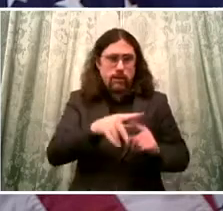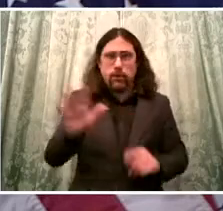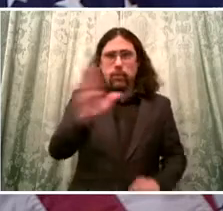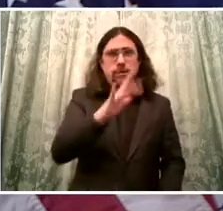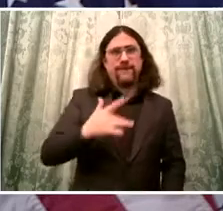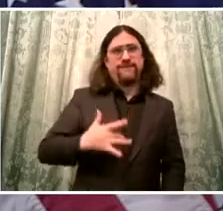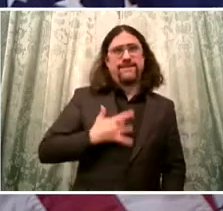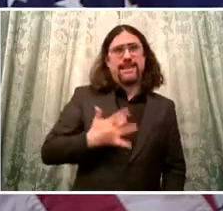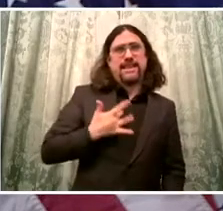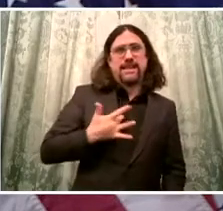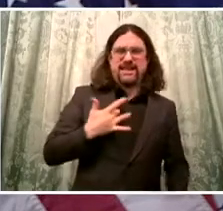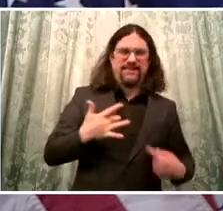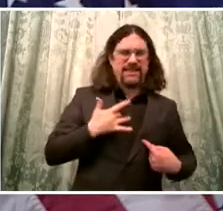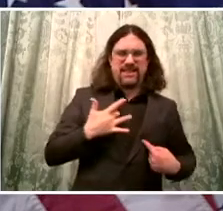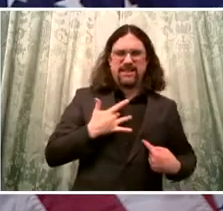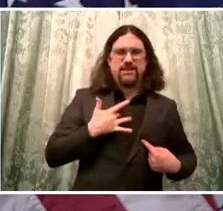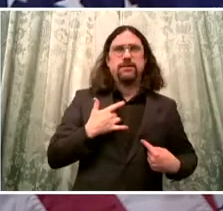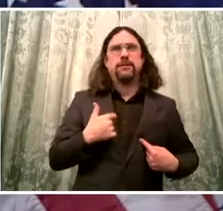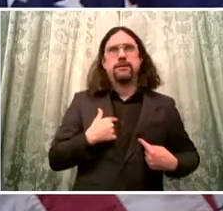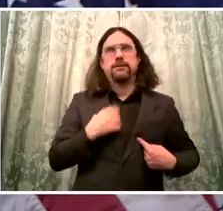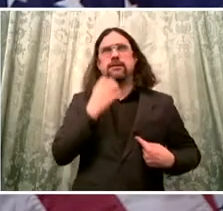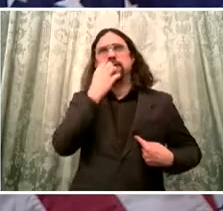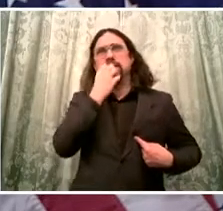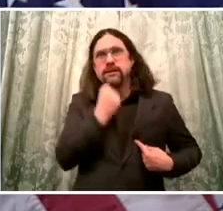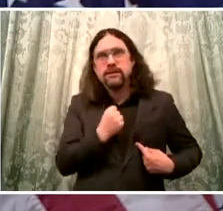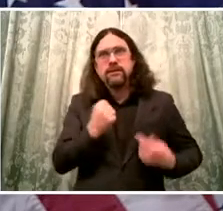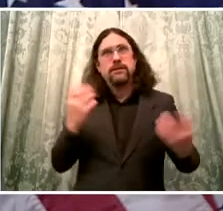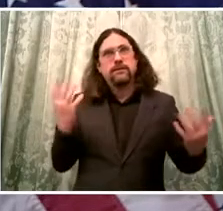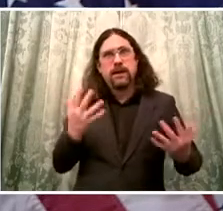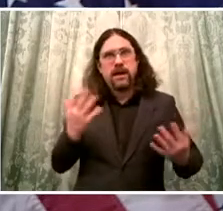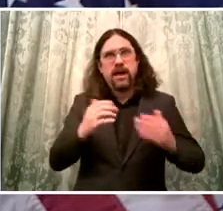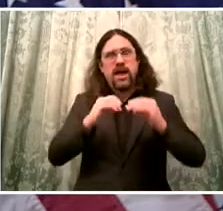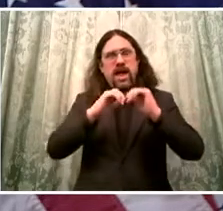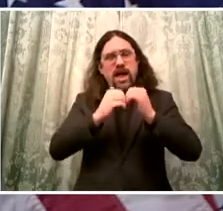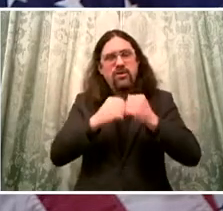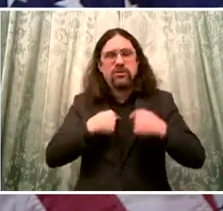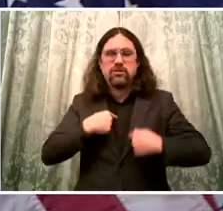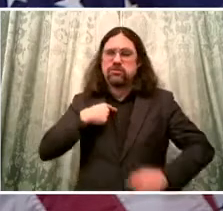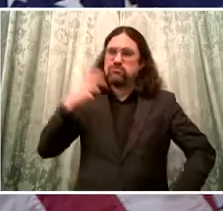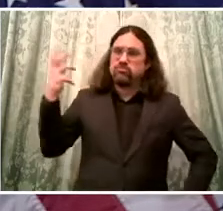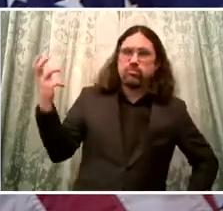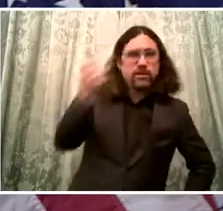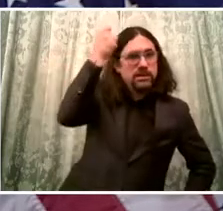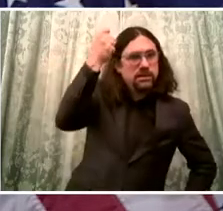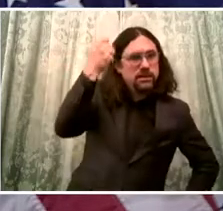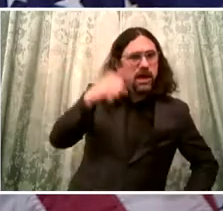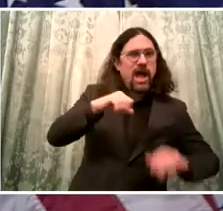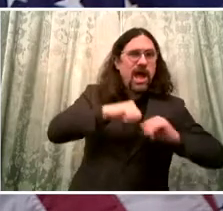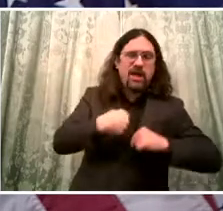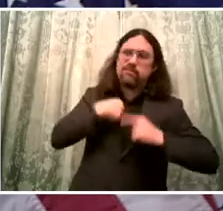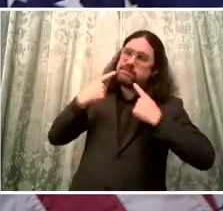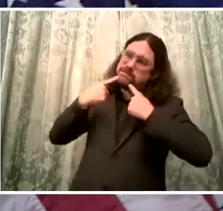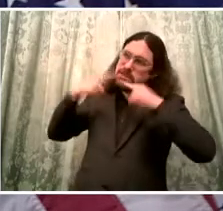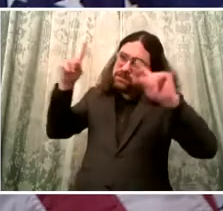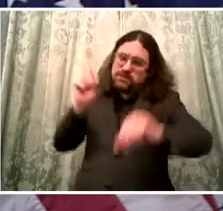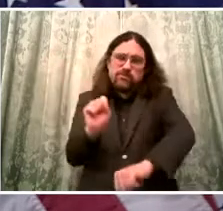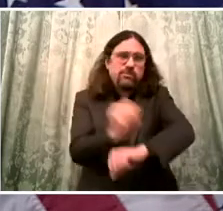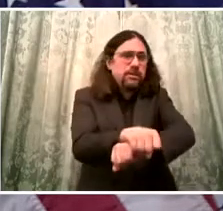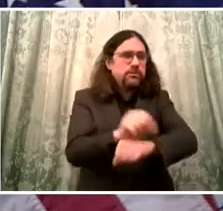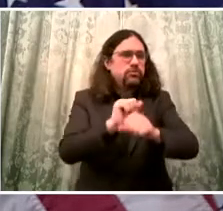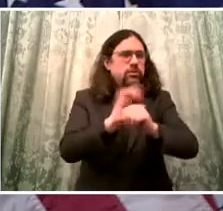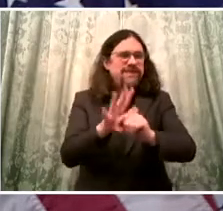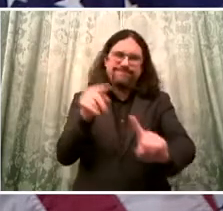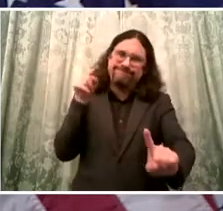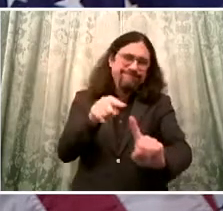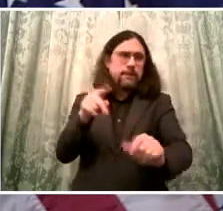Getting the job done means taking the best of each agency and applying it in a way that makes sense. Again,